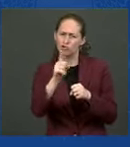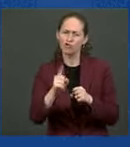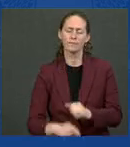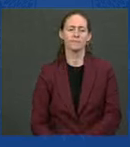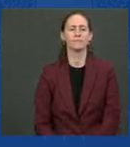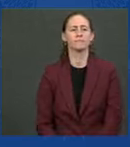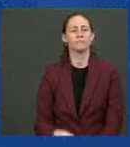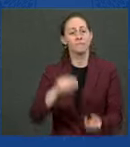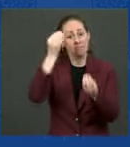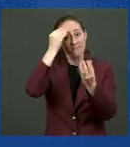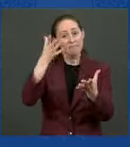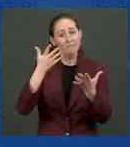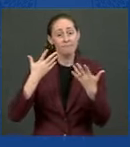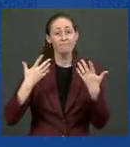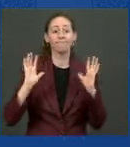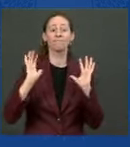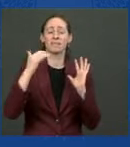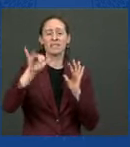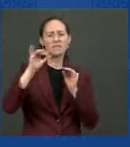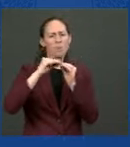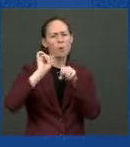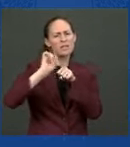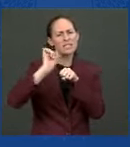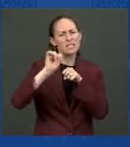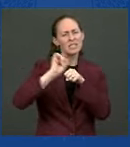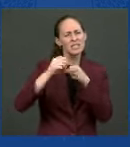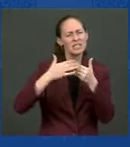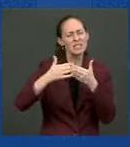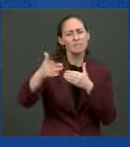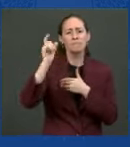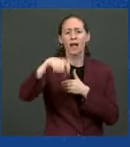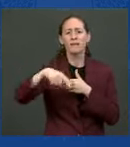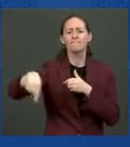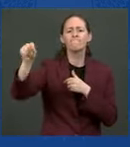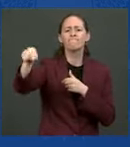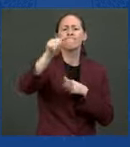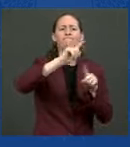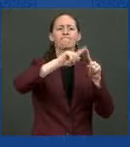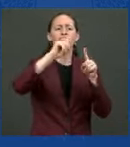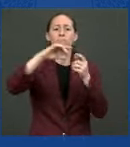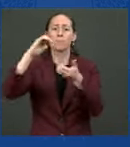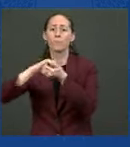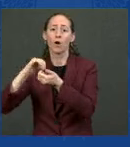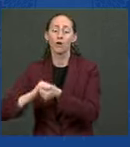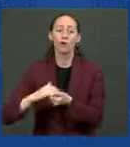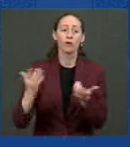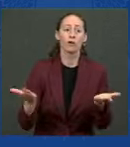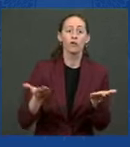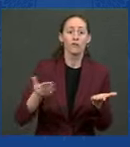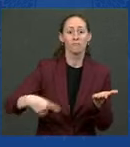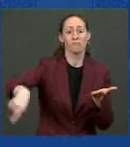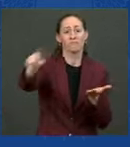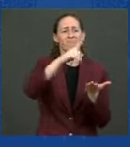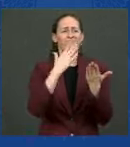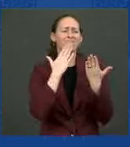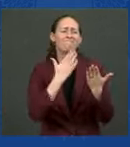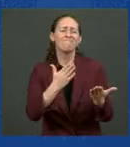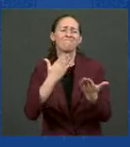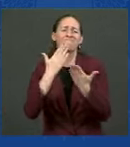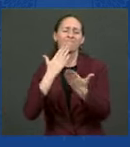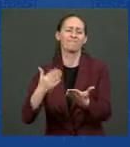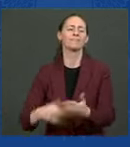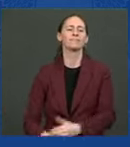to do. And we need partnership with all of the people that are here. I want to thank Bob Ryder of the CFL